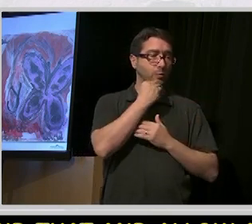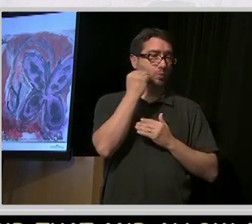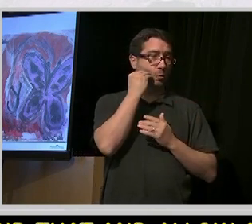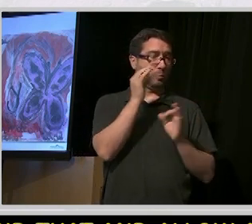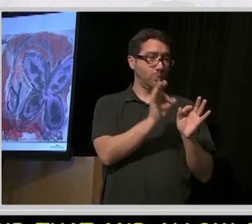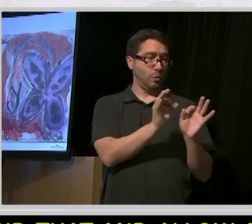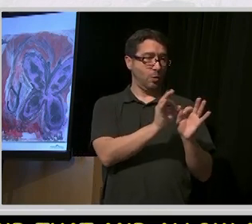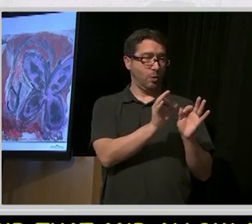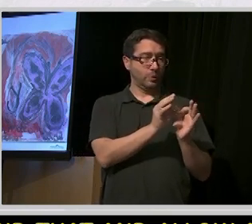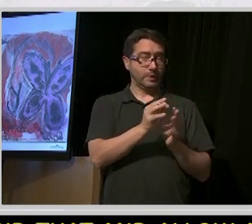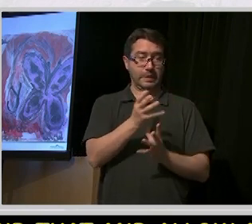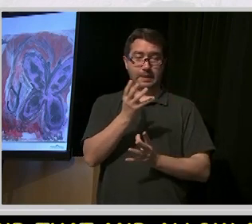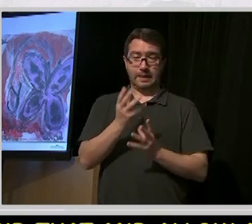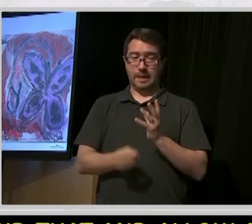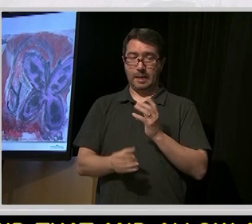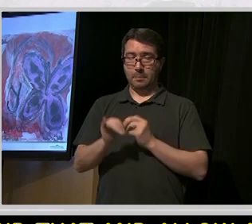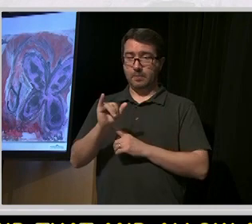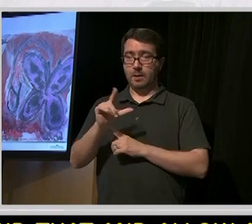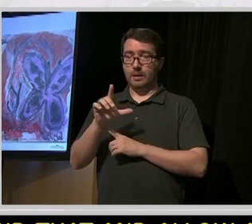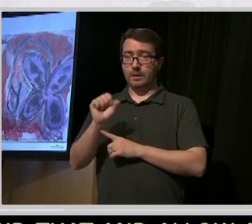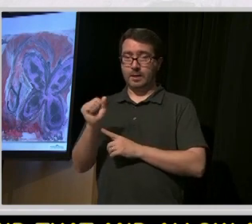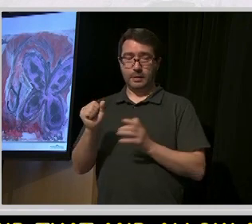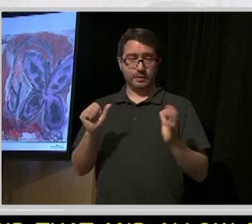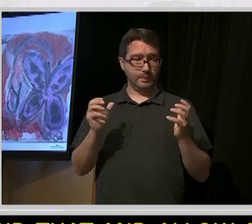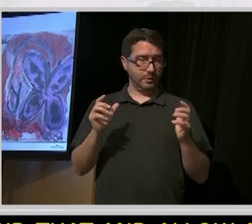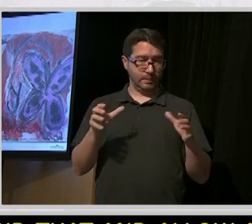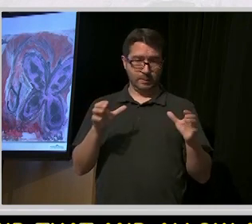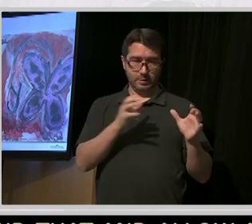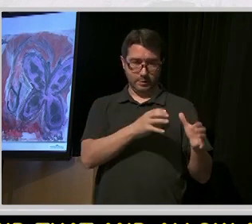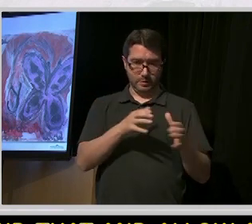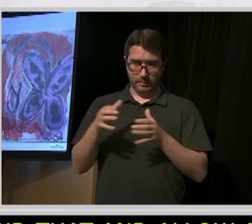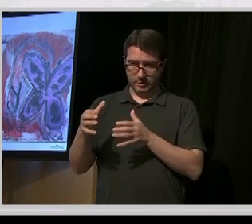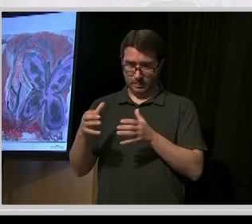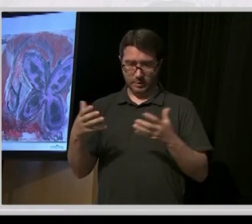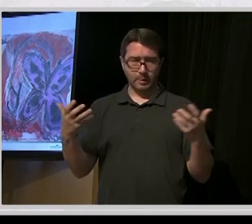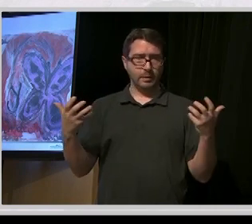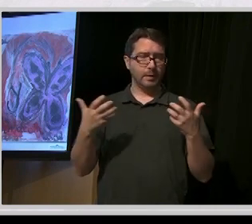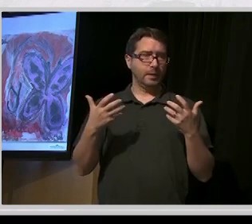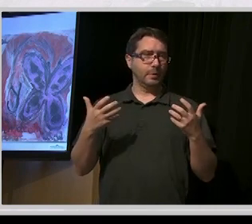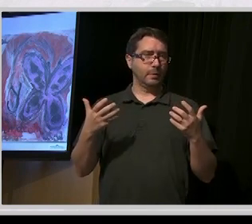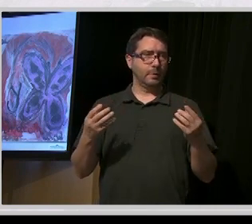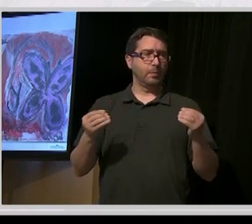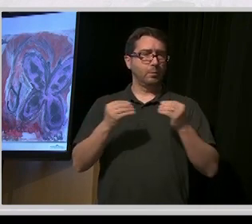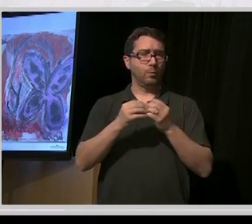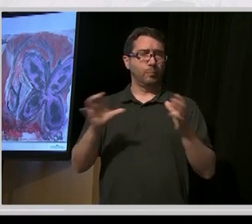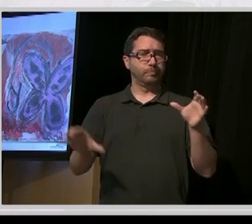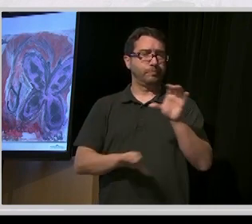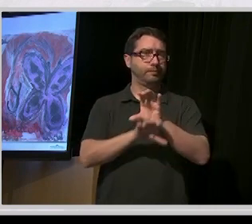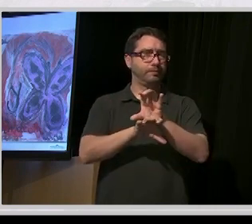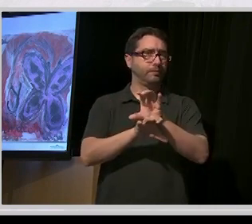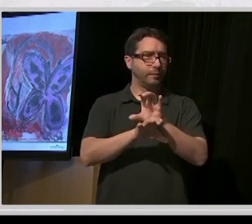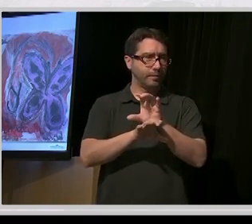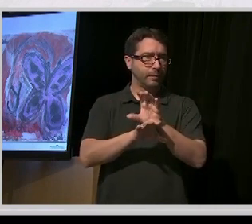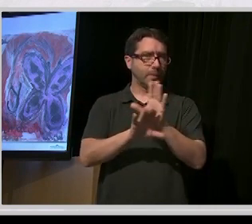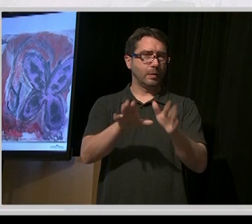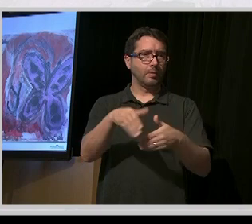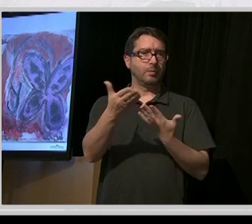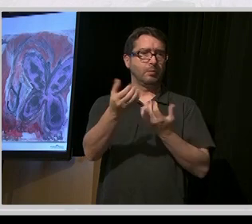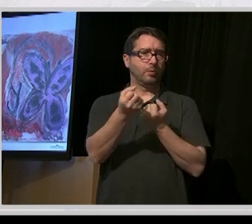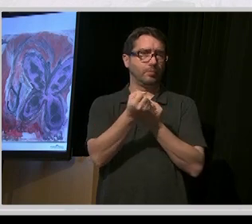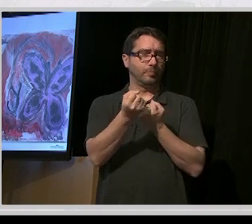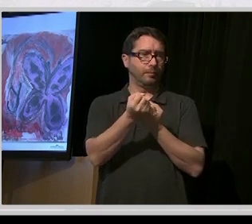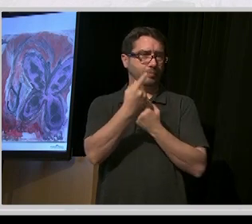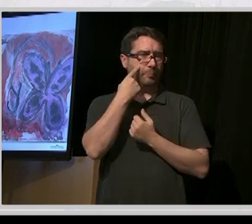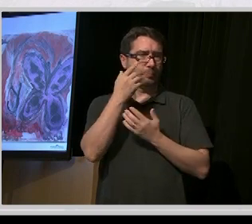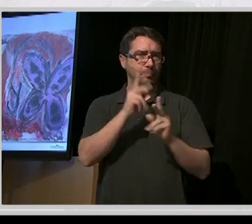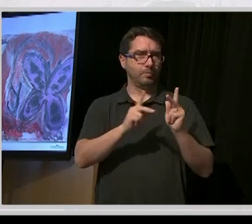currently available in ILS and making that level of resources available to folks who need it. We're